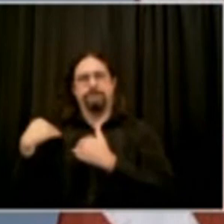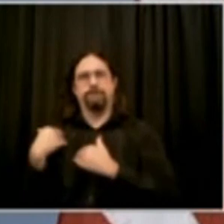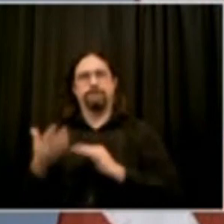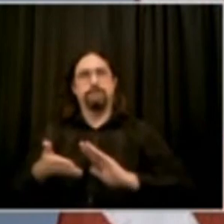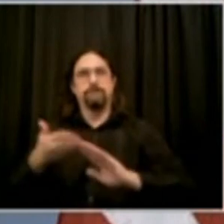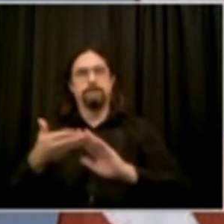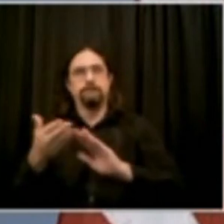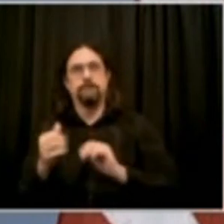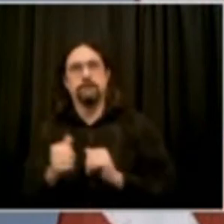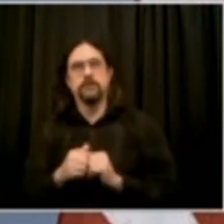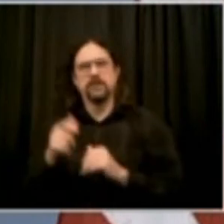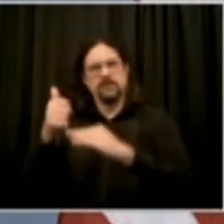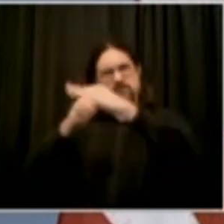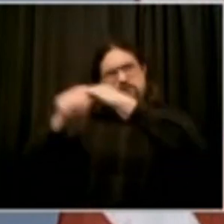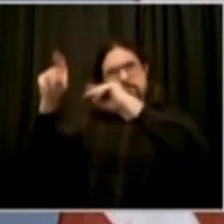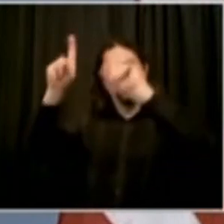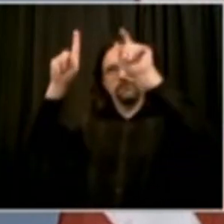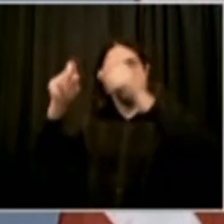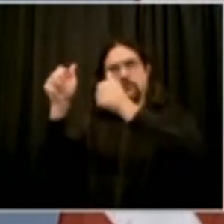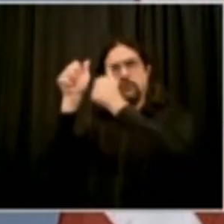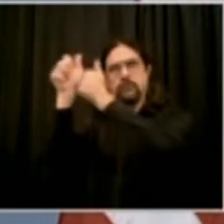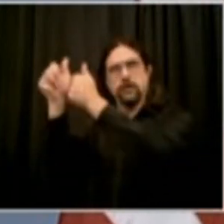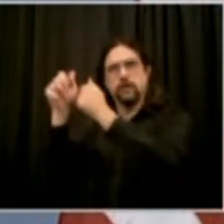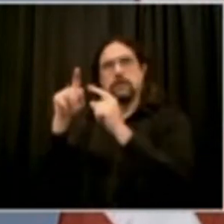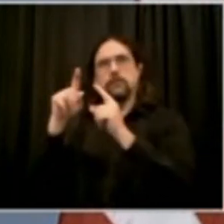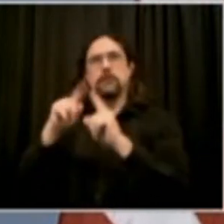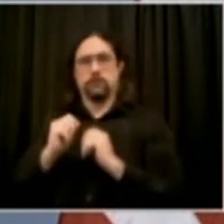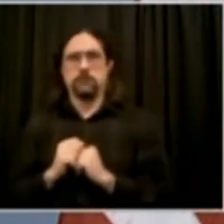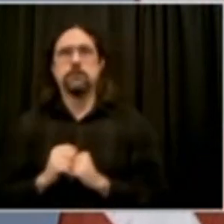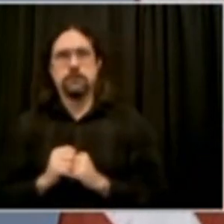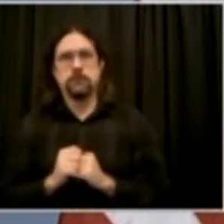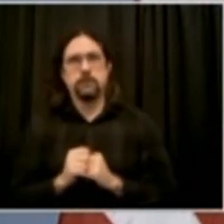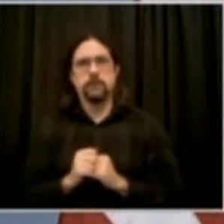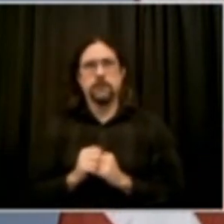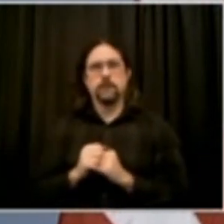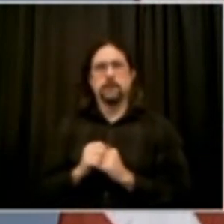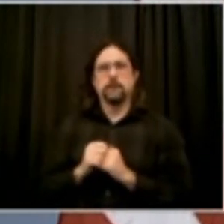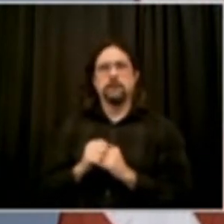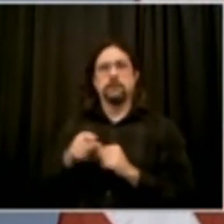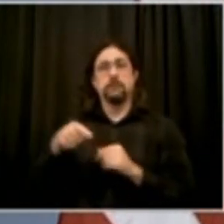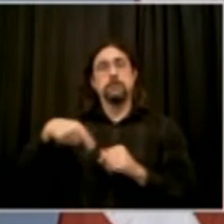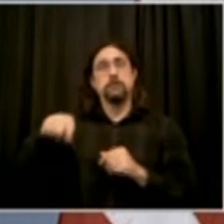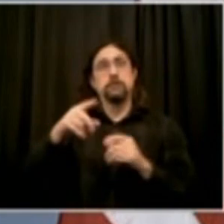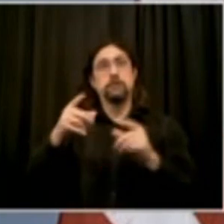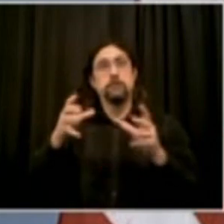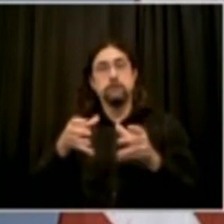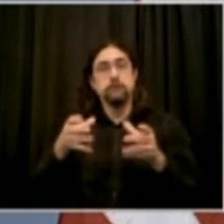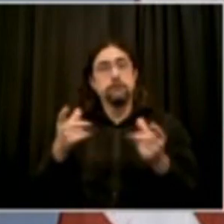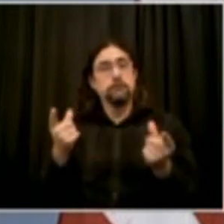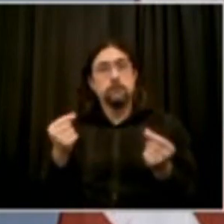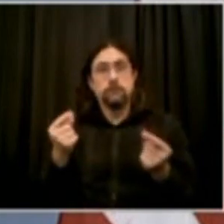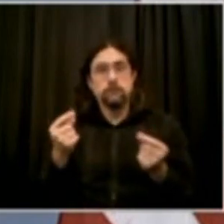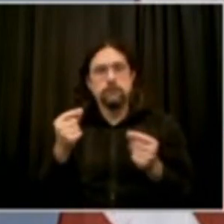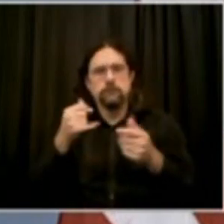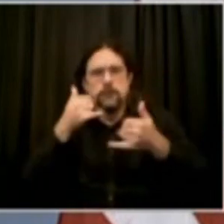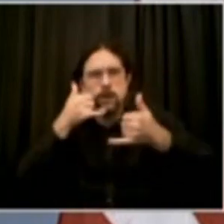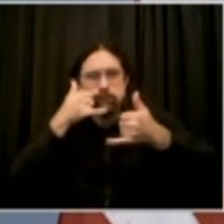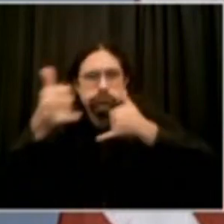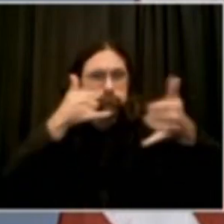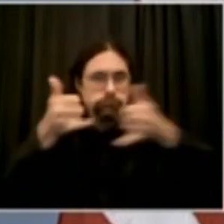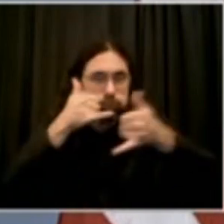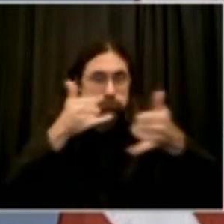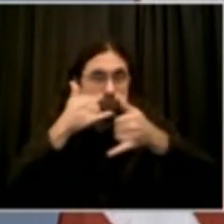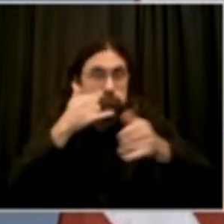virus to their loved ones, their roommates, their family, their friends. And for New Yorkers who choose to complete isolation or quarantine and home,